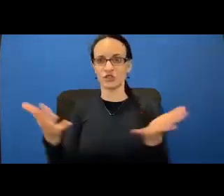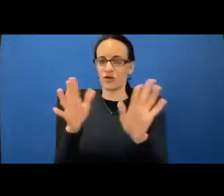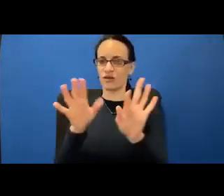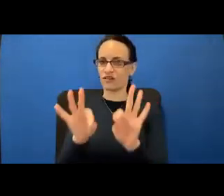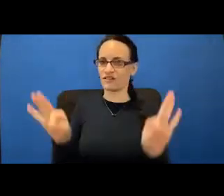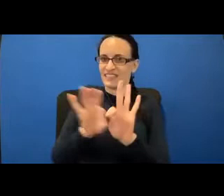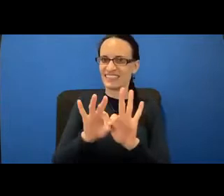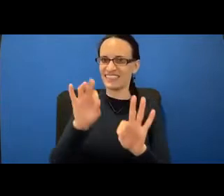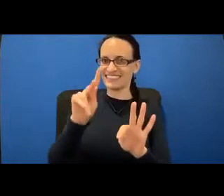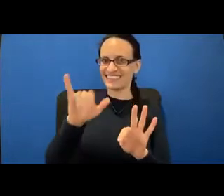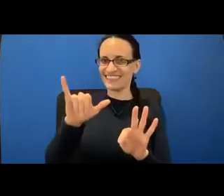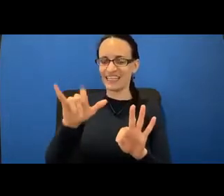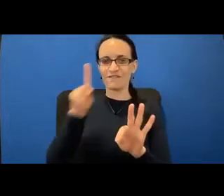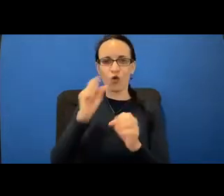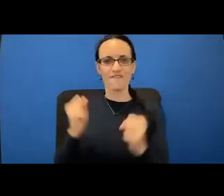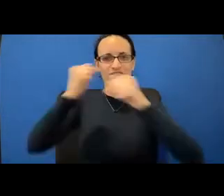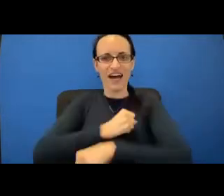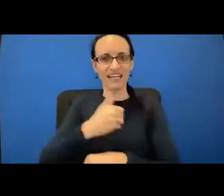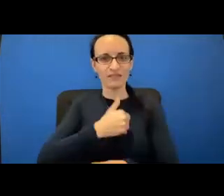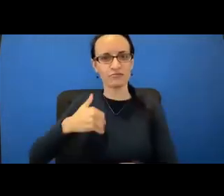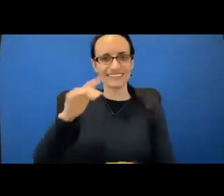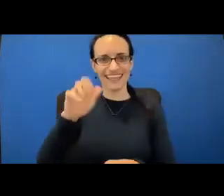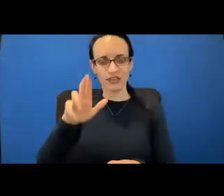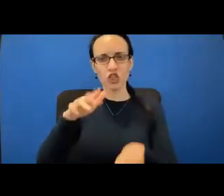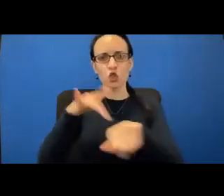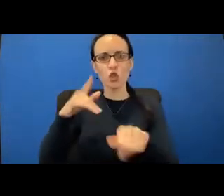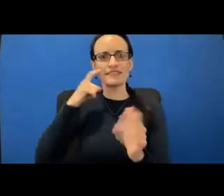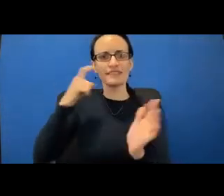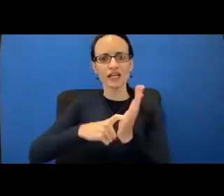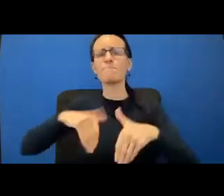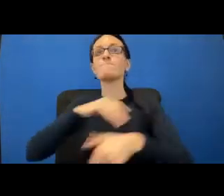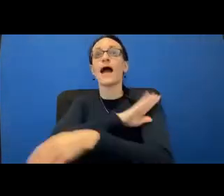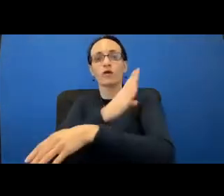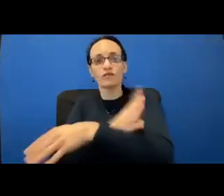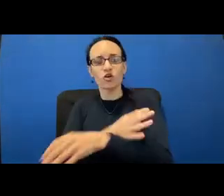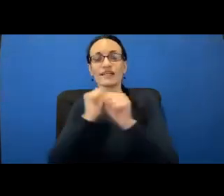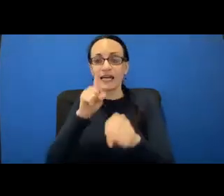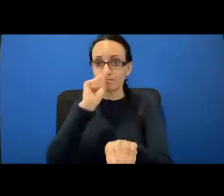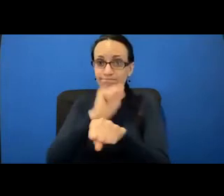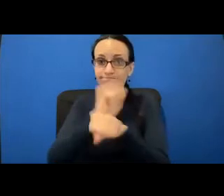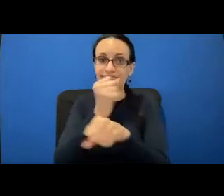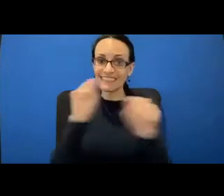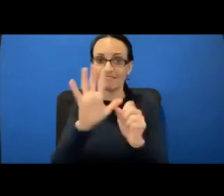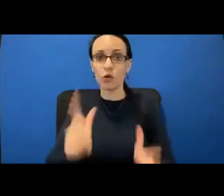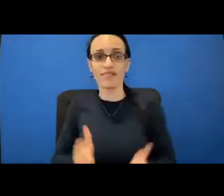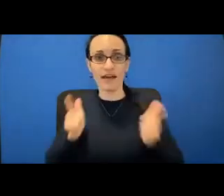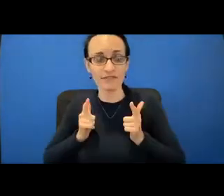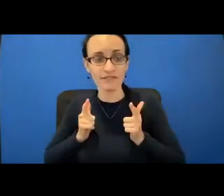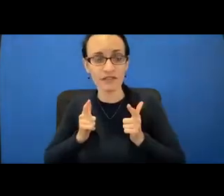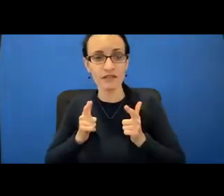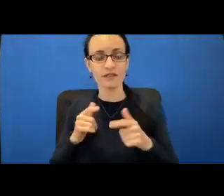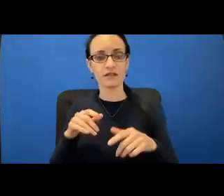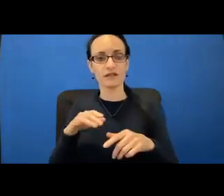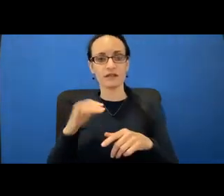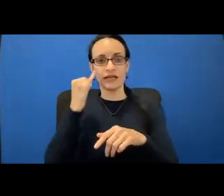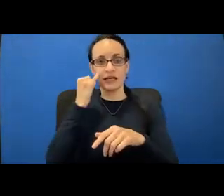back on breast cancer. Early detection is so powerful it could save your life. If you get engaged and dare